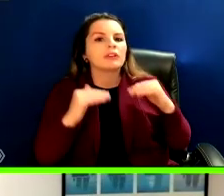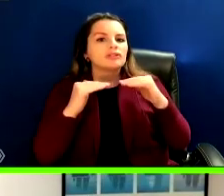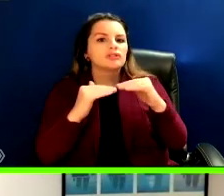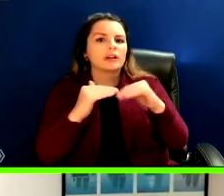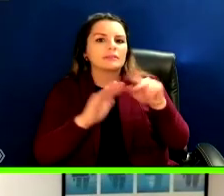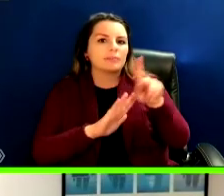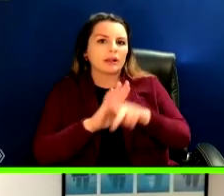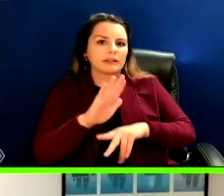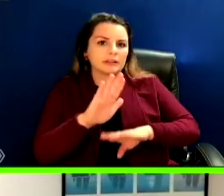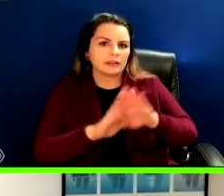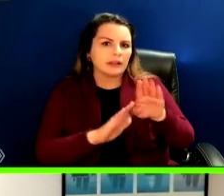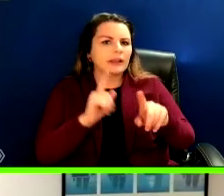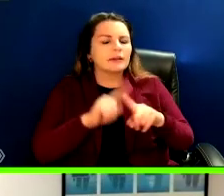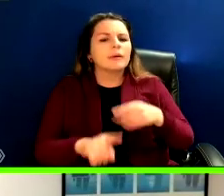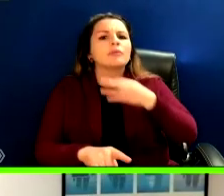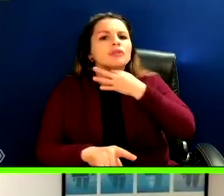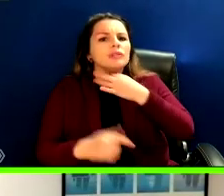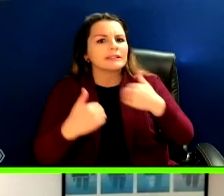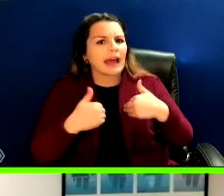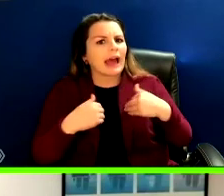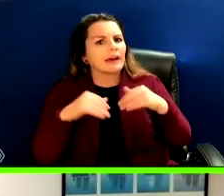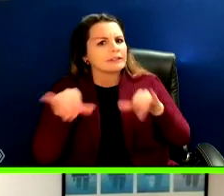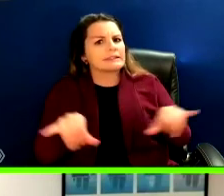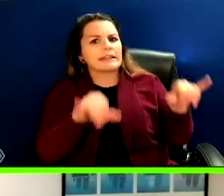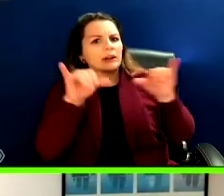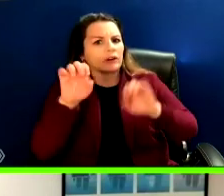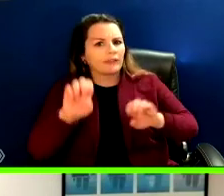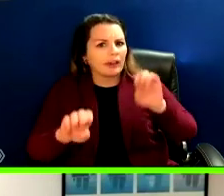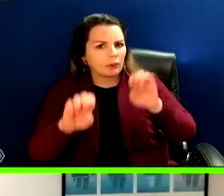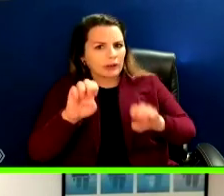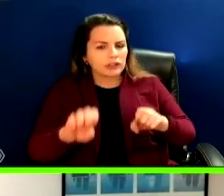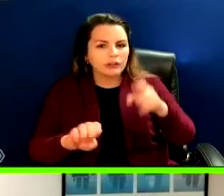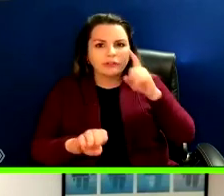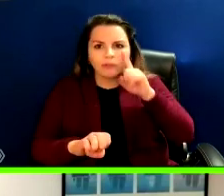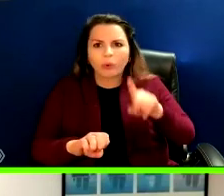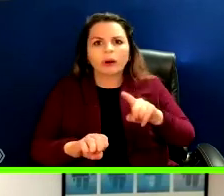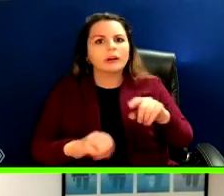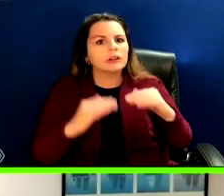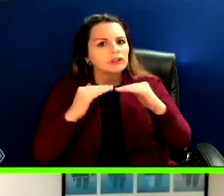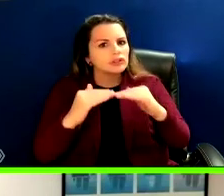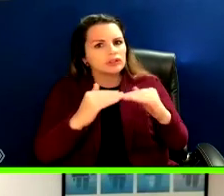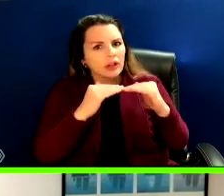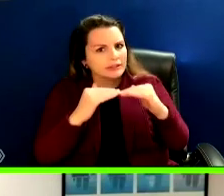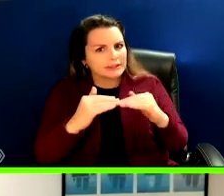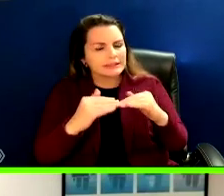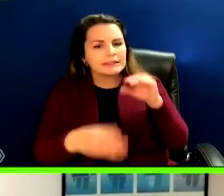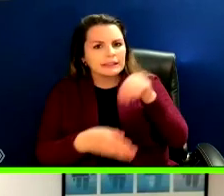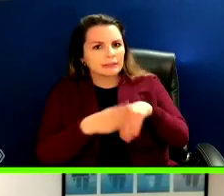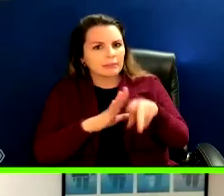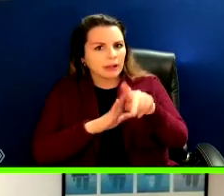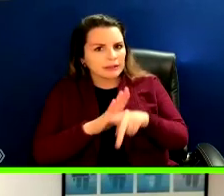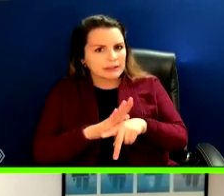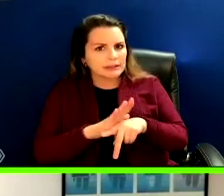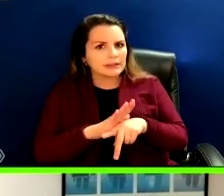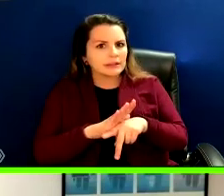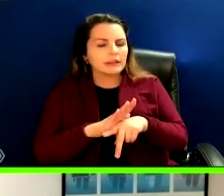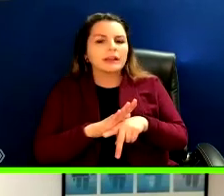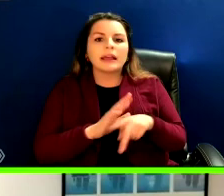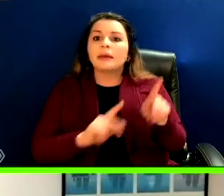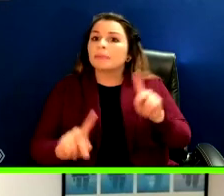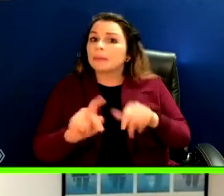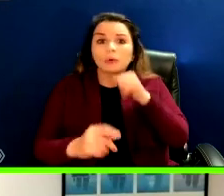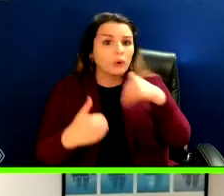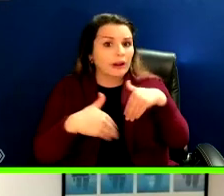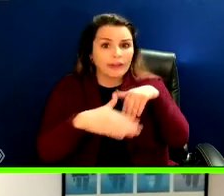methods for evaluating justice and equity, particularly in policy? What are the most reliable folks who don't have access to scholars in house?